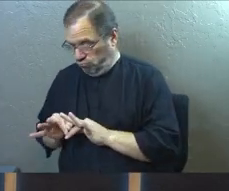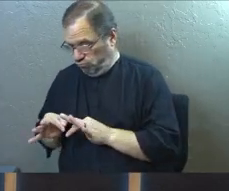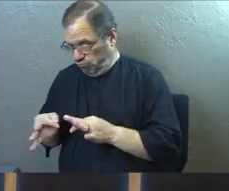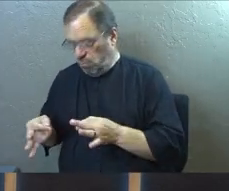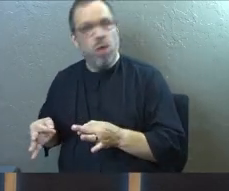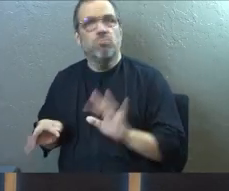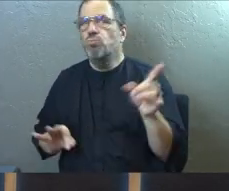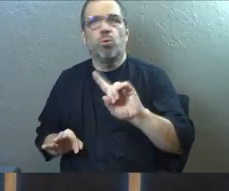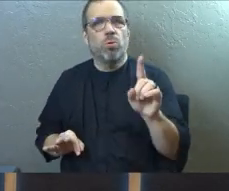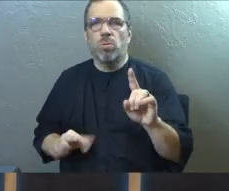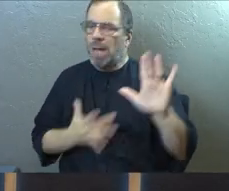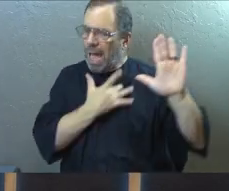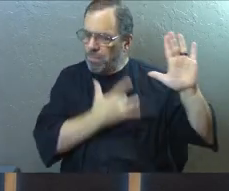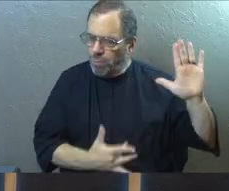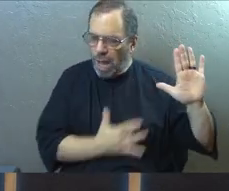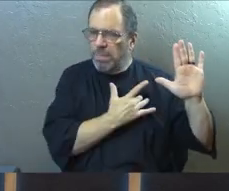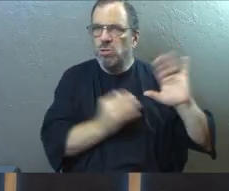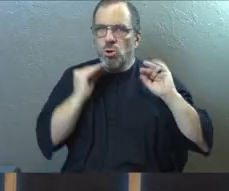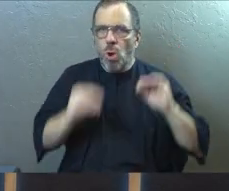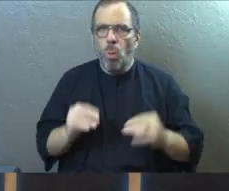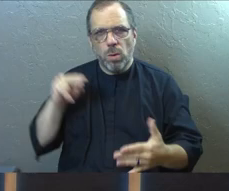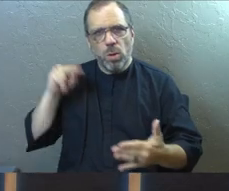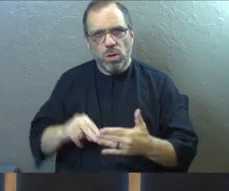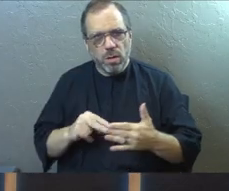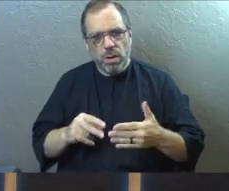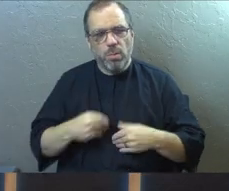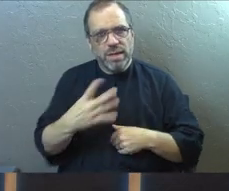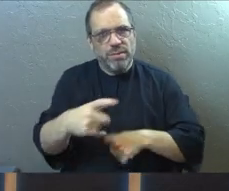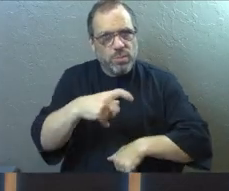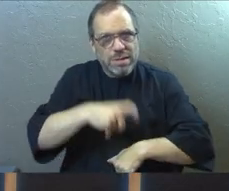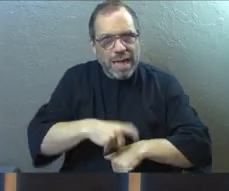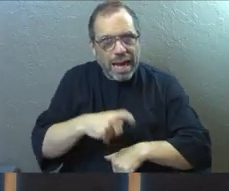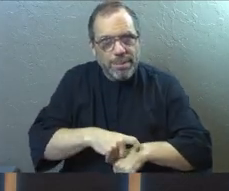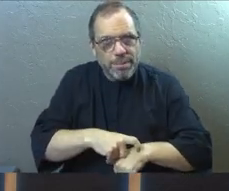between you and the Lord. But we're going to give you space to do this.